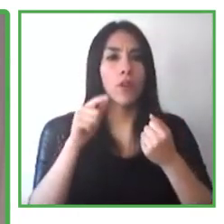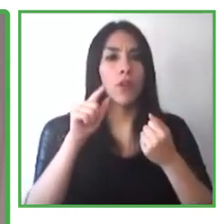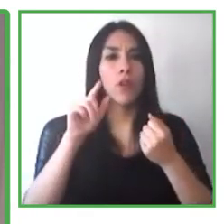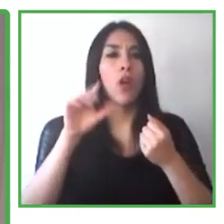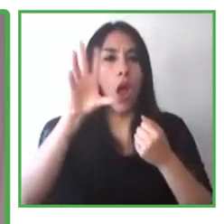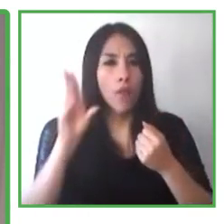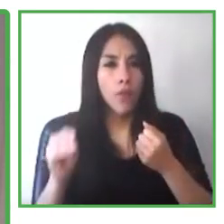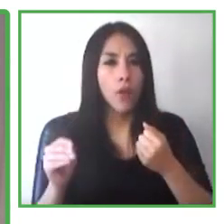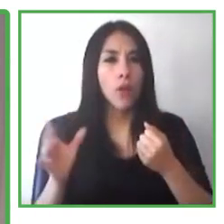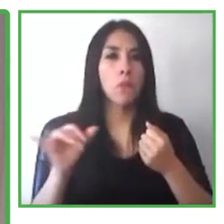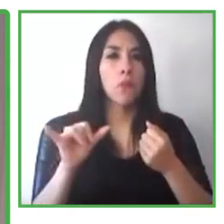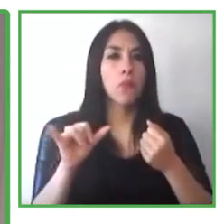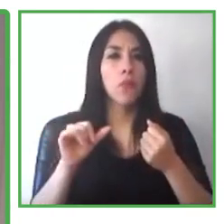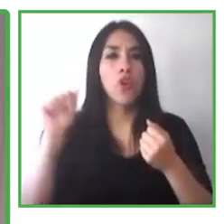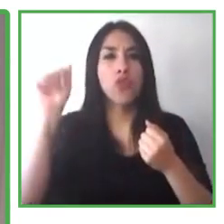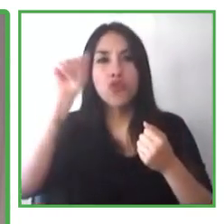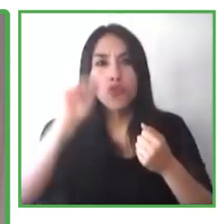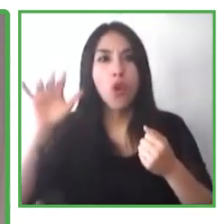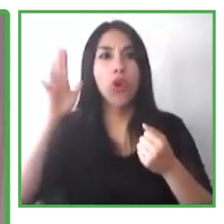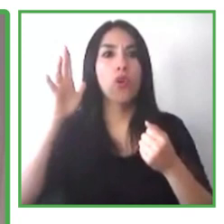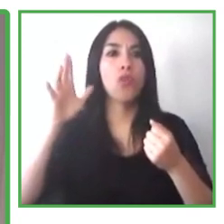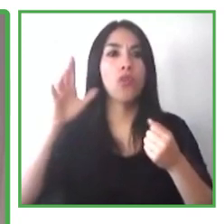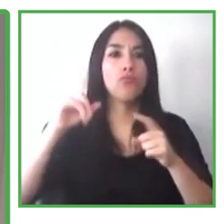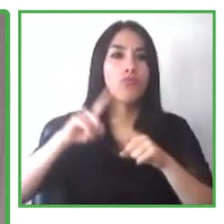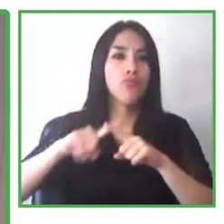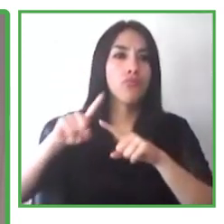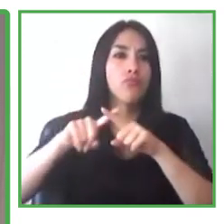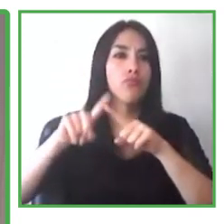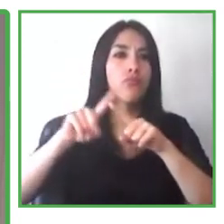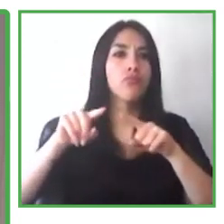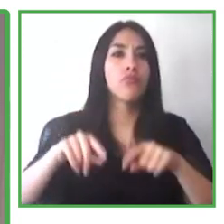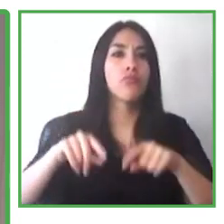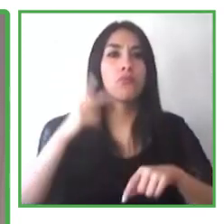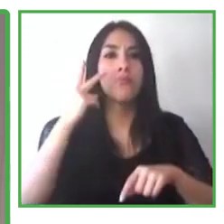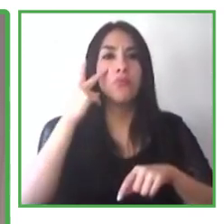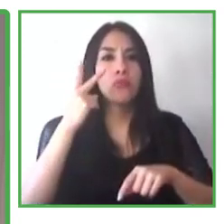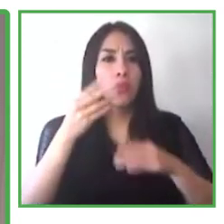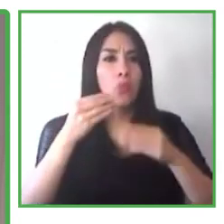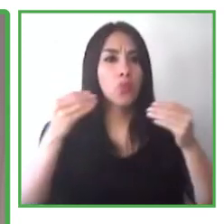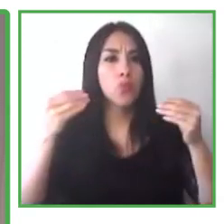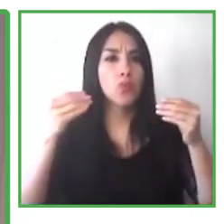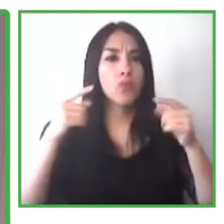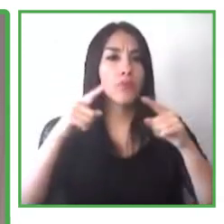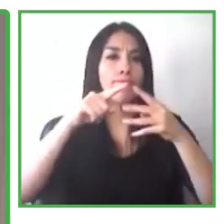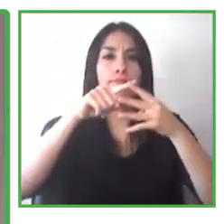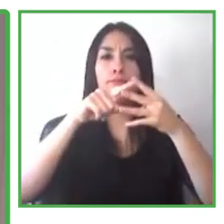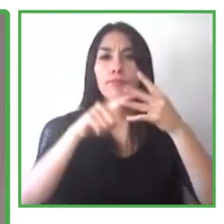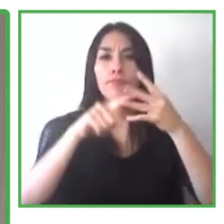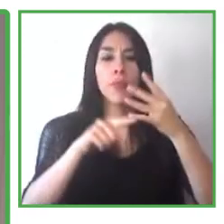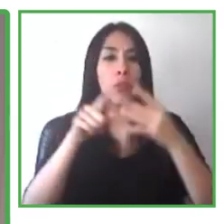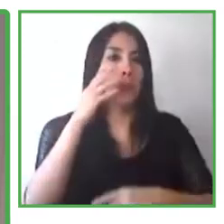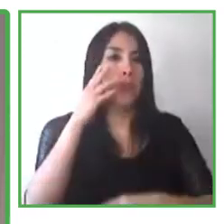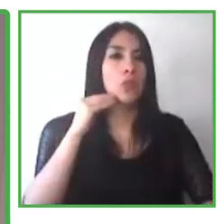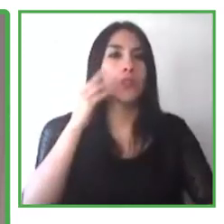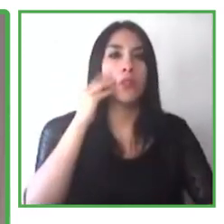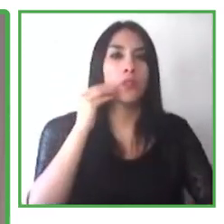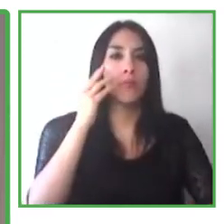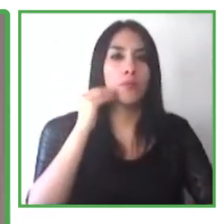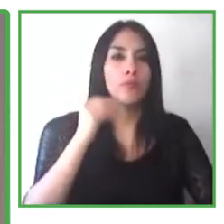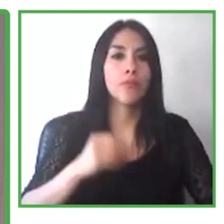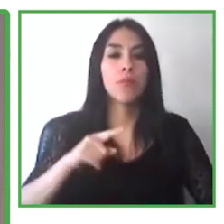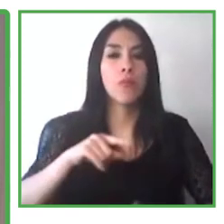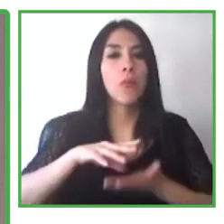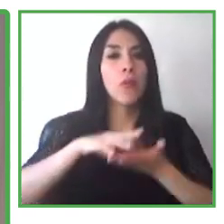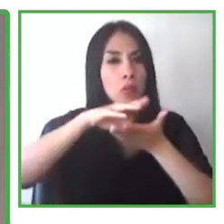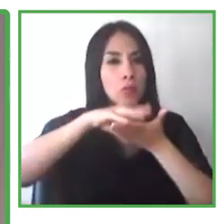roles that she has had. She's got a great deal of experience. And she'll talk more about this particular program, POETA, which is really exciting